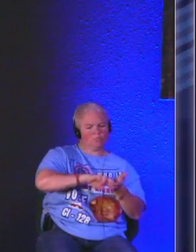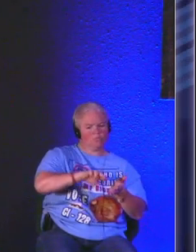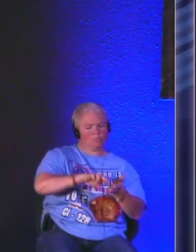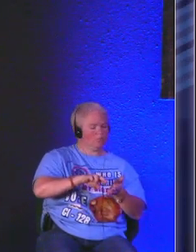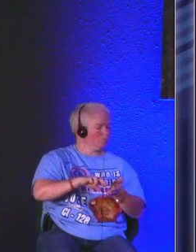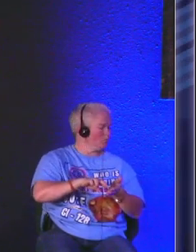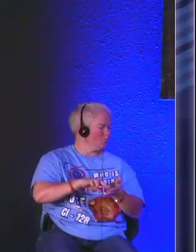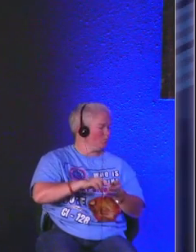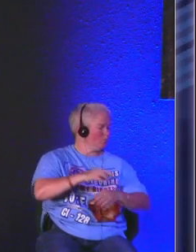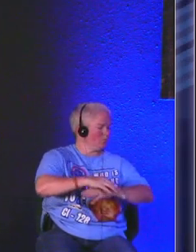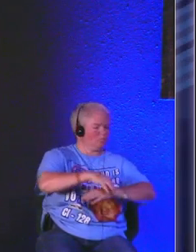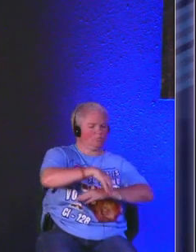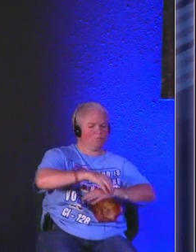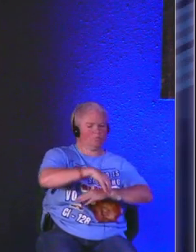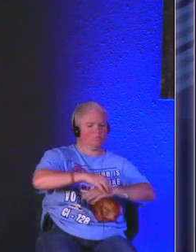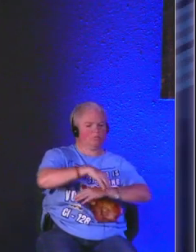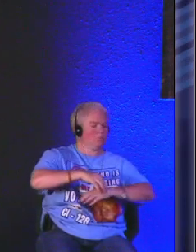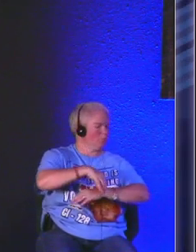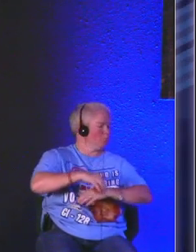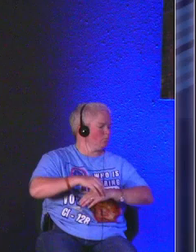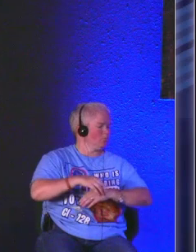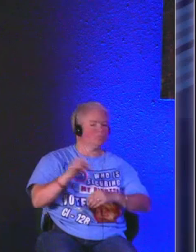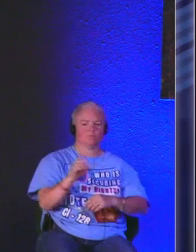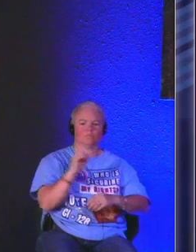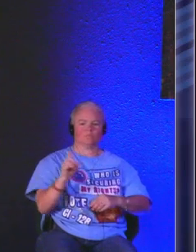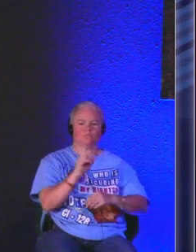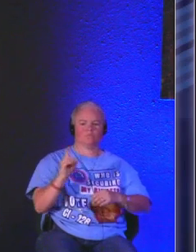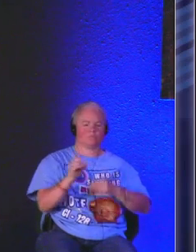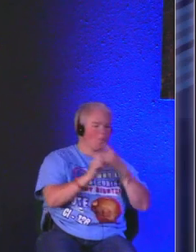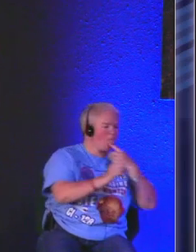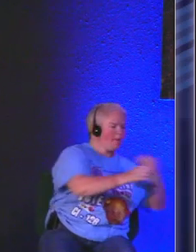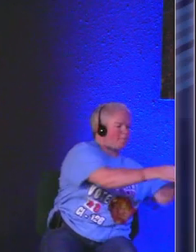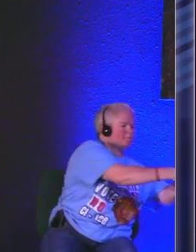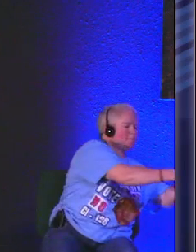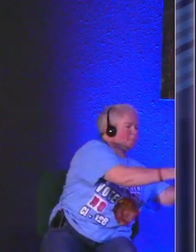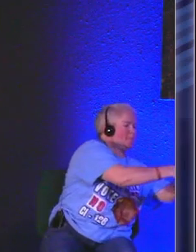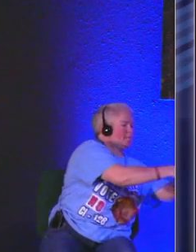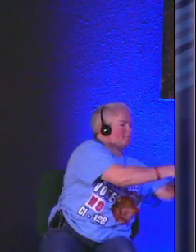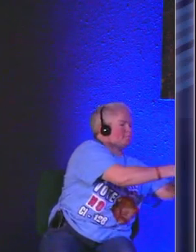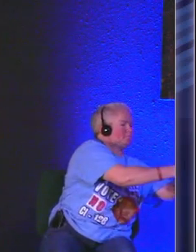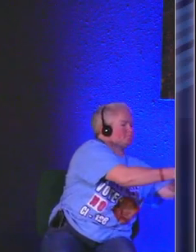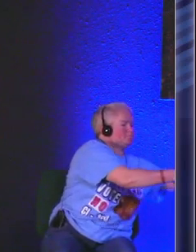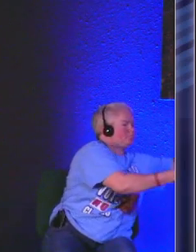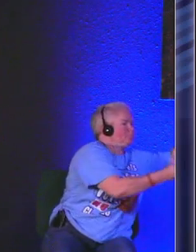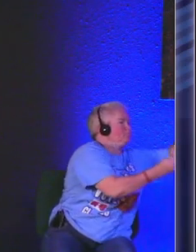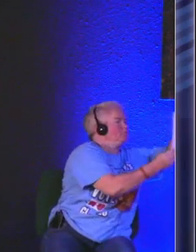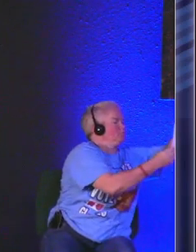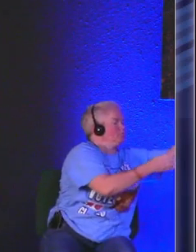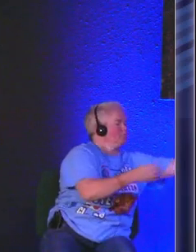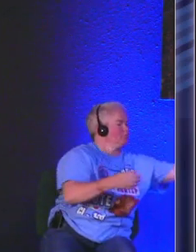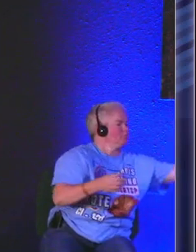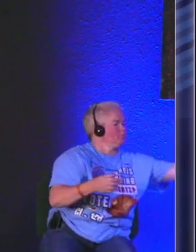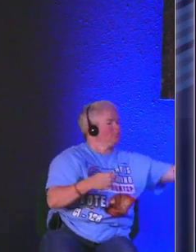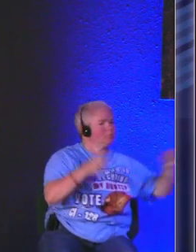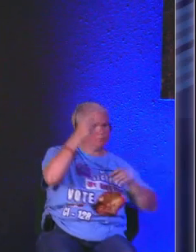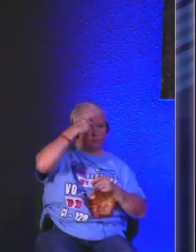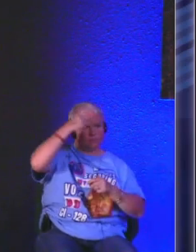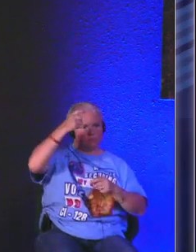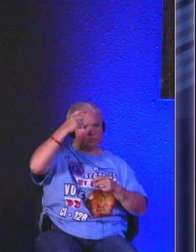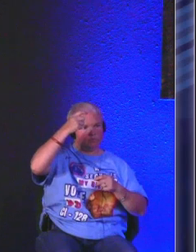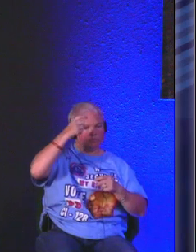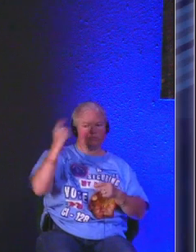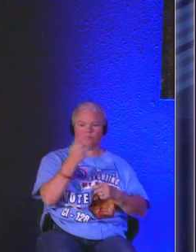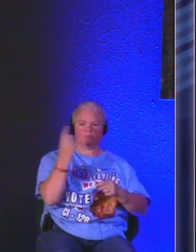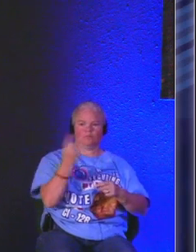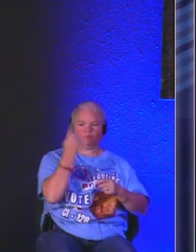psalm on this earth as well as forever that's that's this whole idea of having this eternal